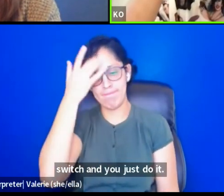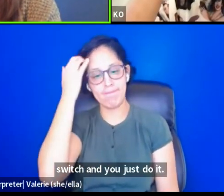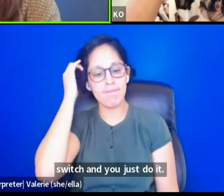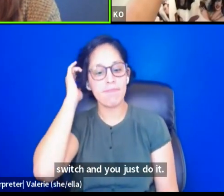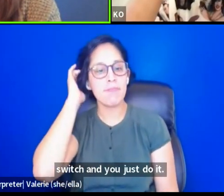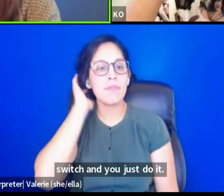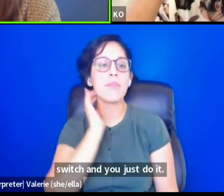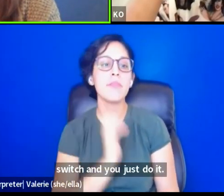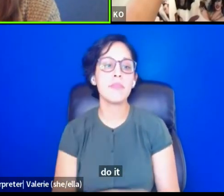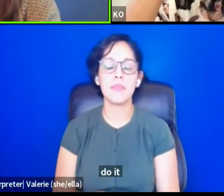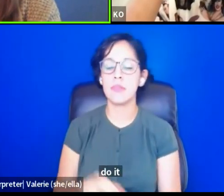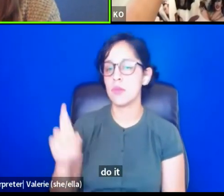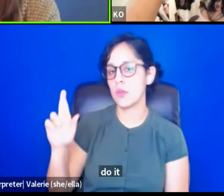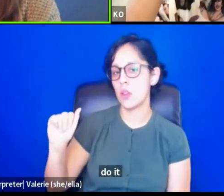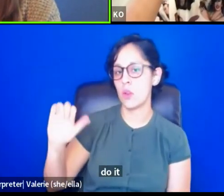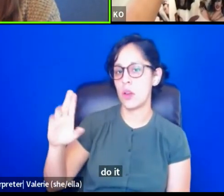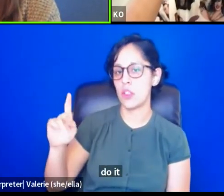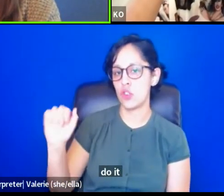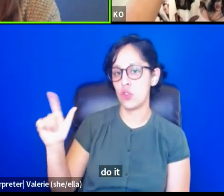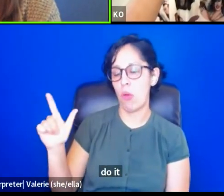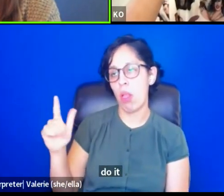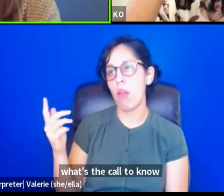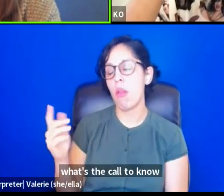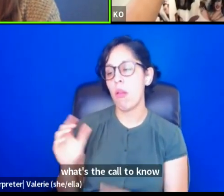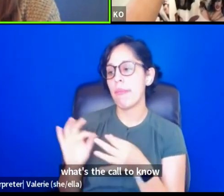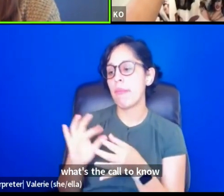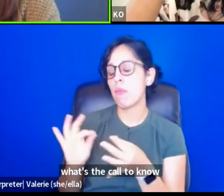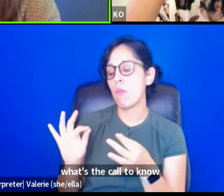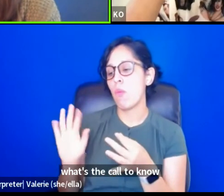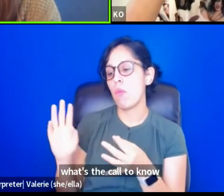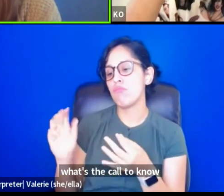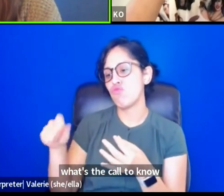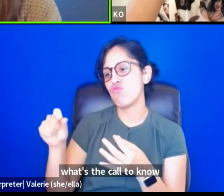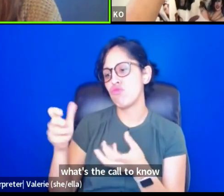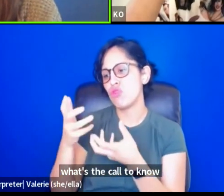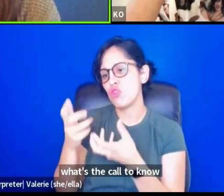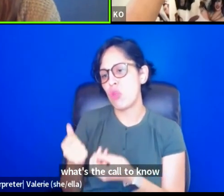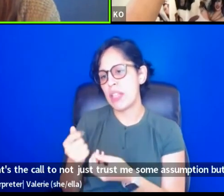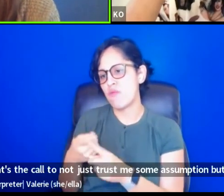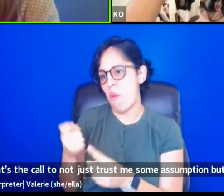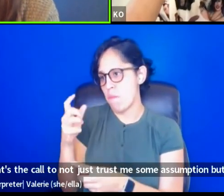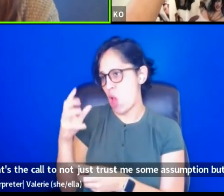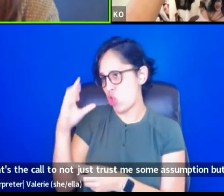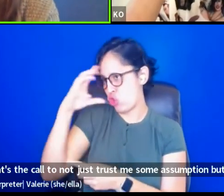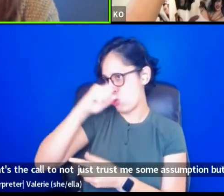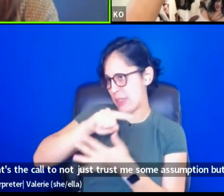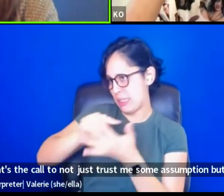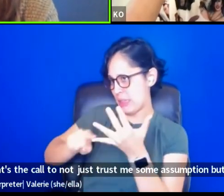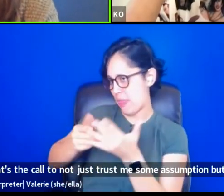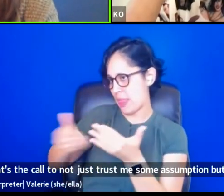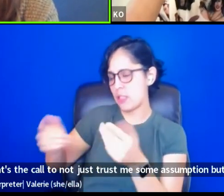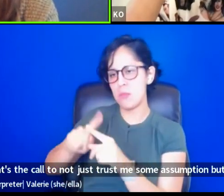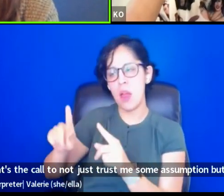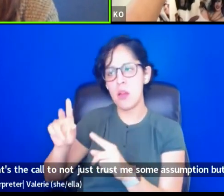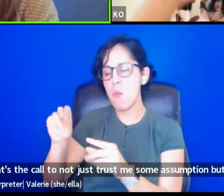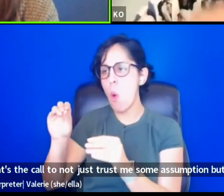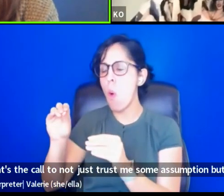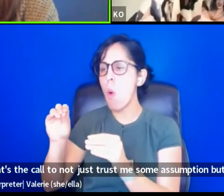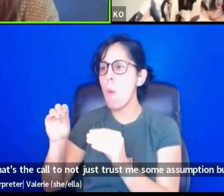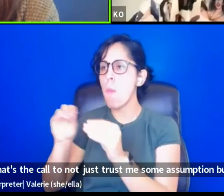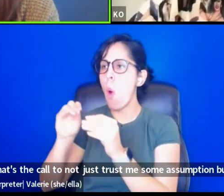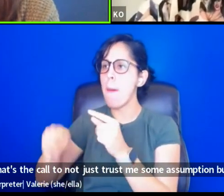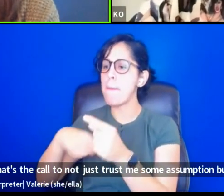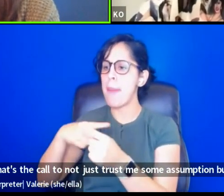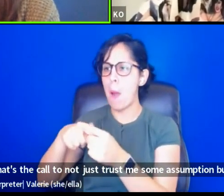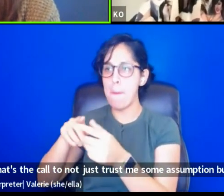Well, it's the call to, um, not just trust based on assumption, but to have a trust that's built, build